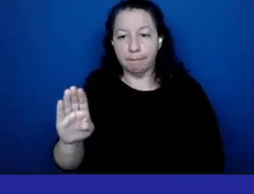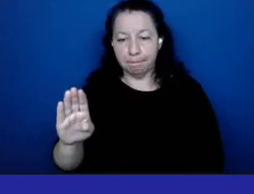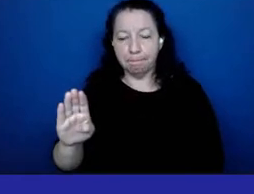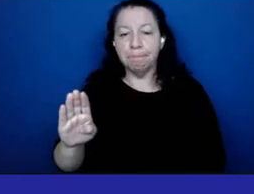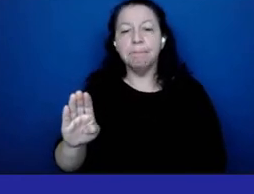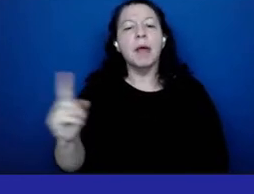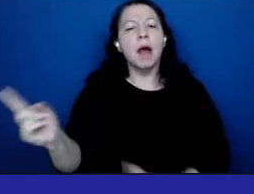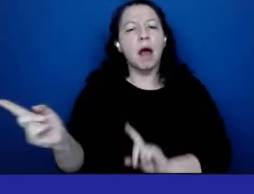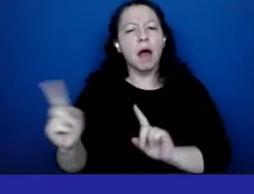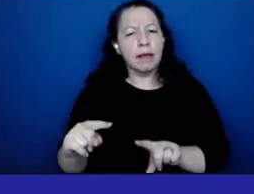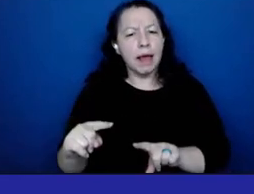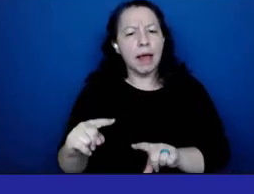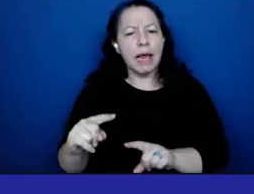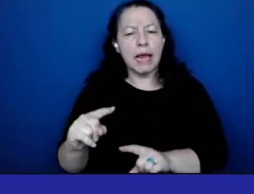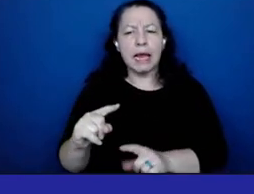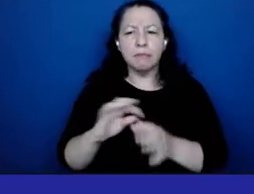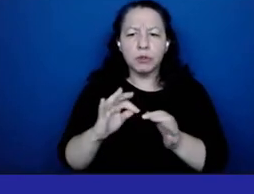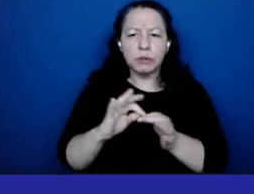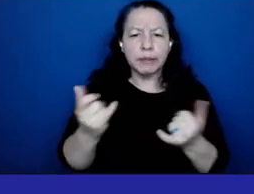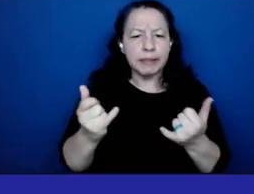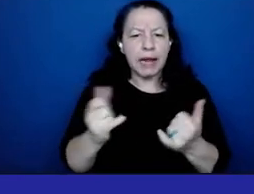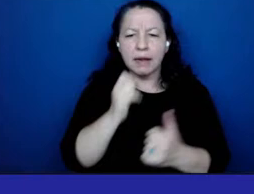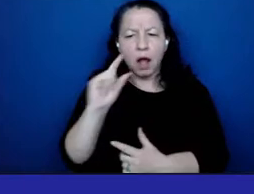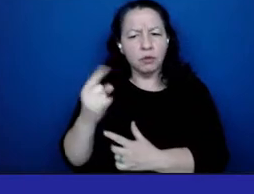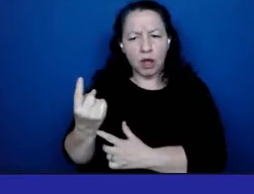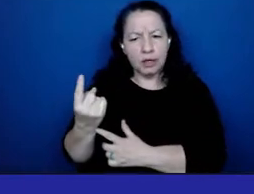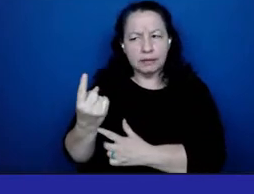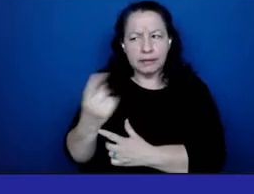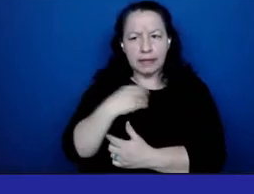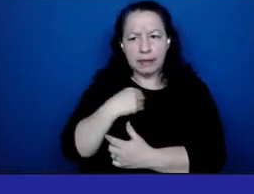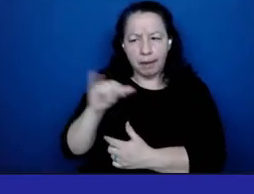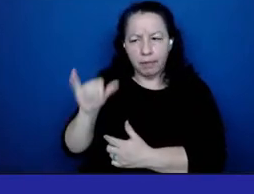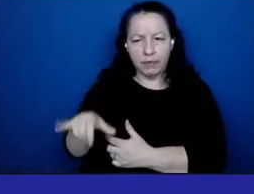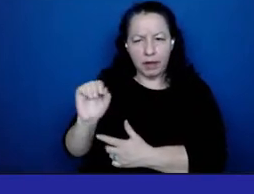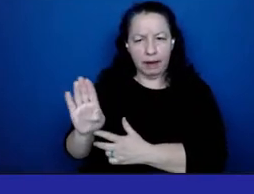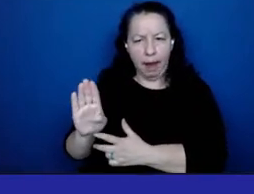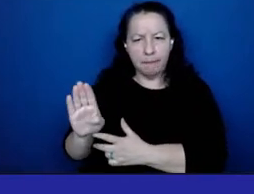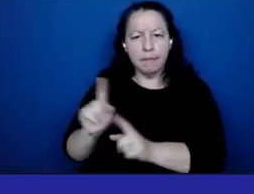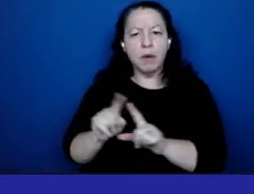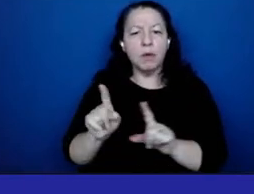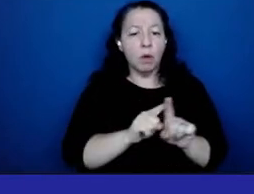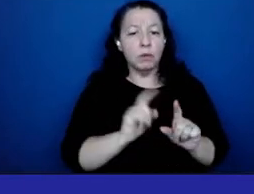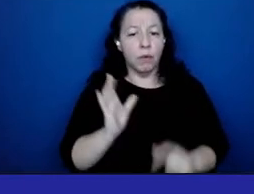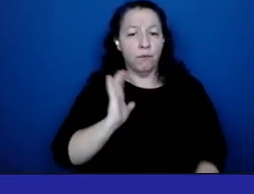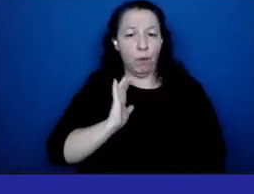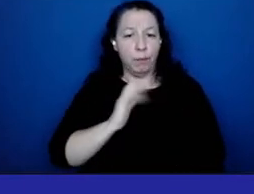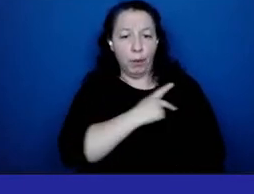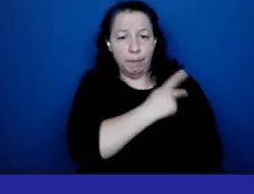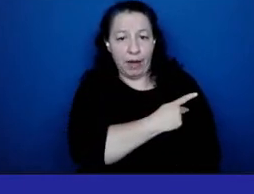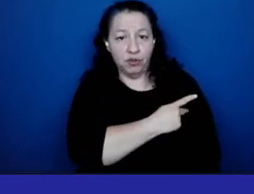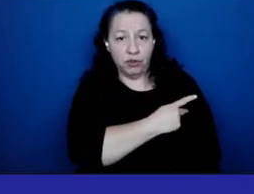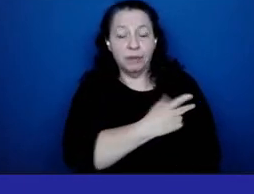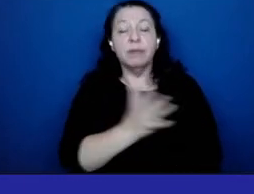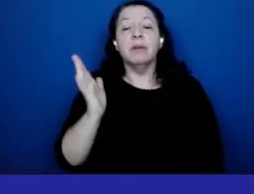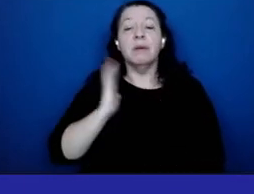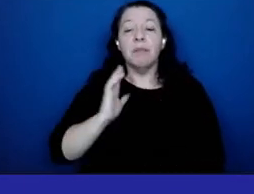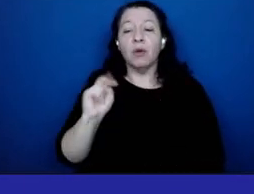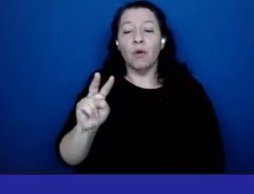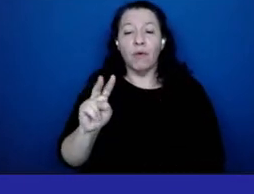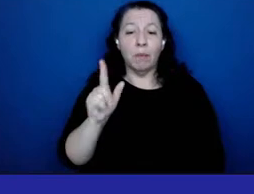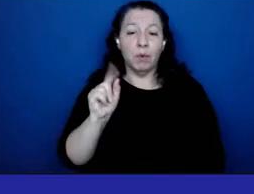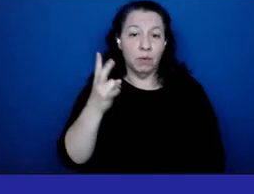you today not as not only as a member of the community advisory board but also as a former patient back in november of 2017